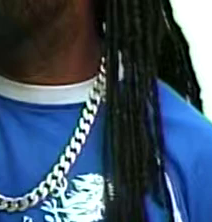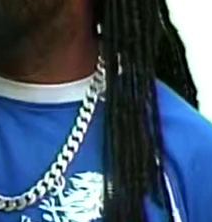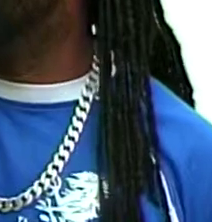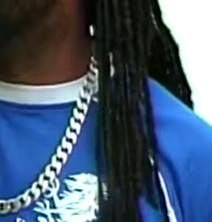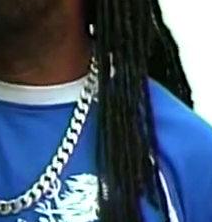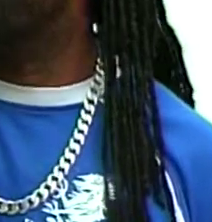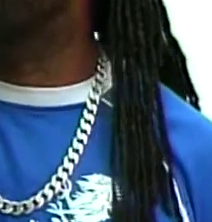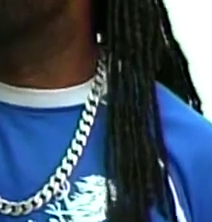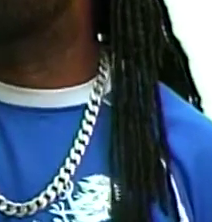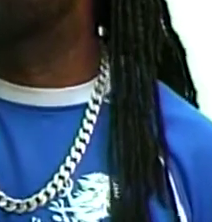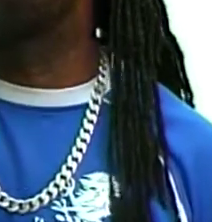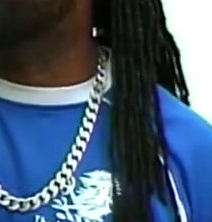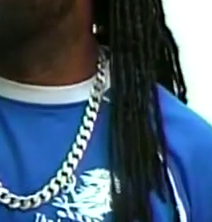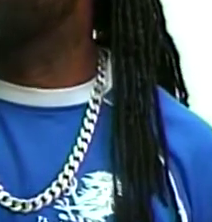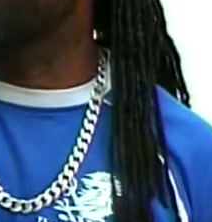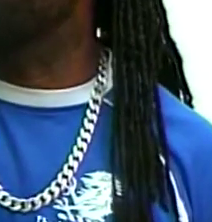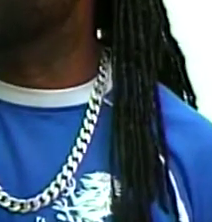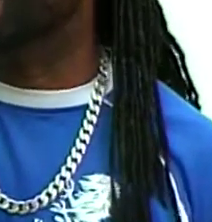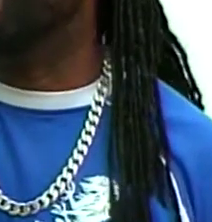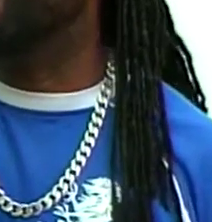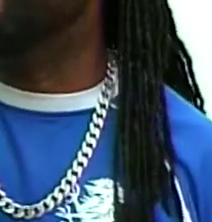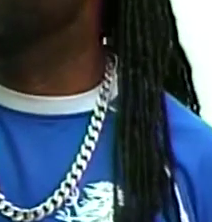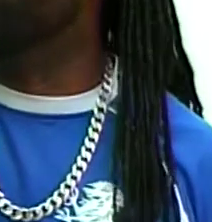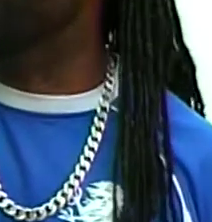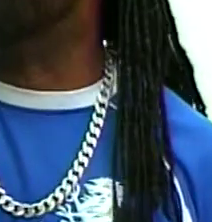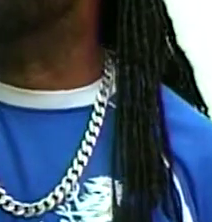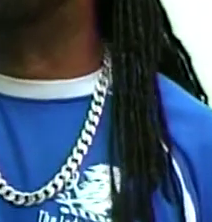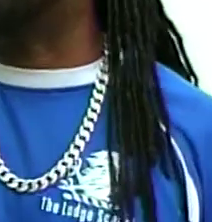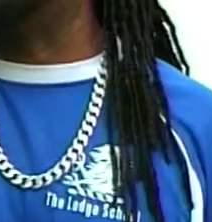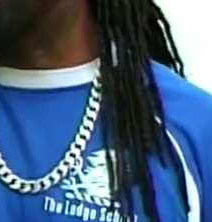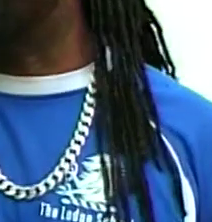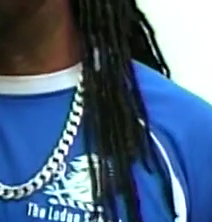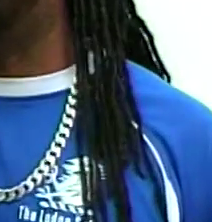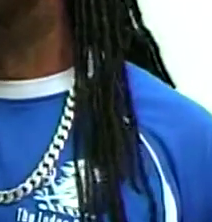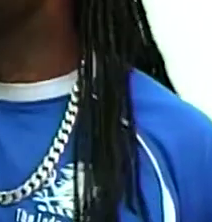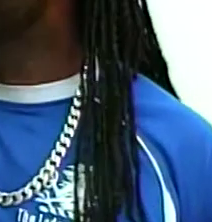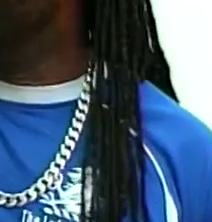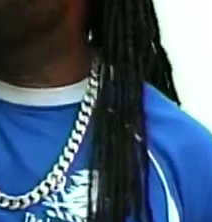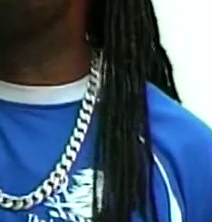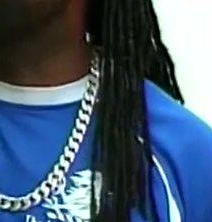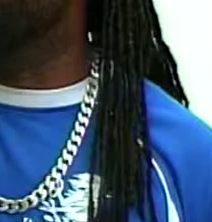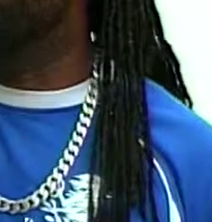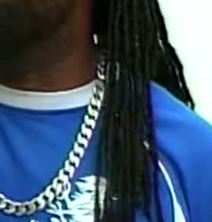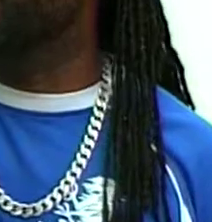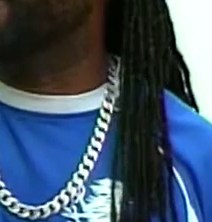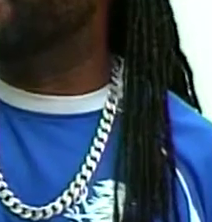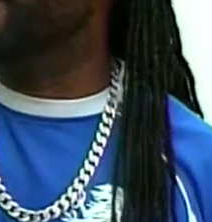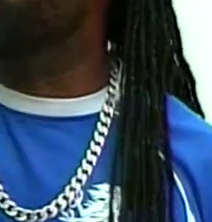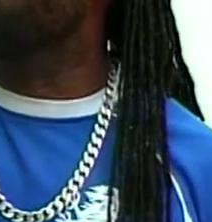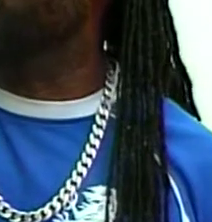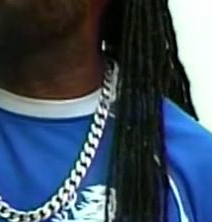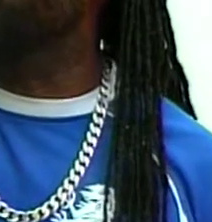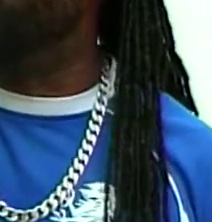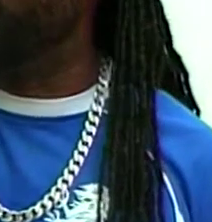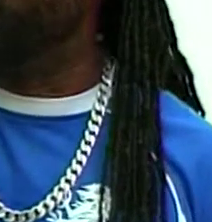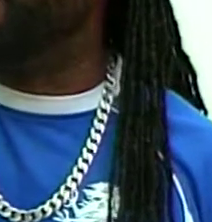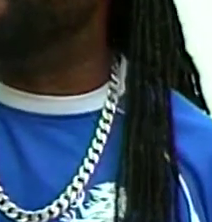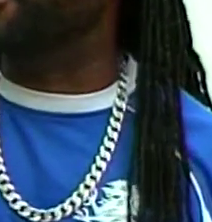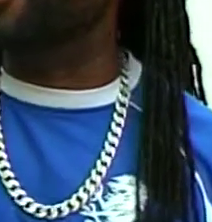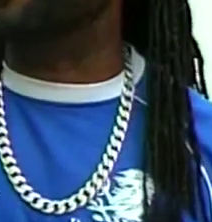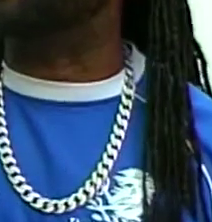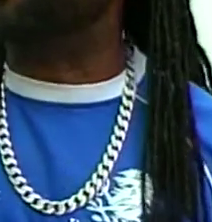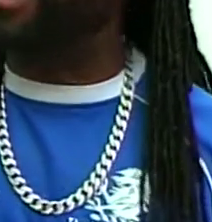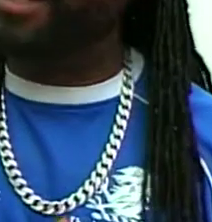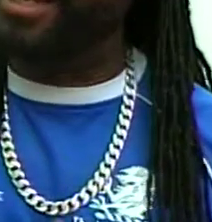a very strong history of sports. We started, well, not we started with, but when Mr. Fingal was here, he was one of the